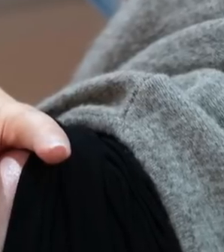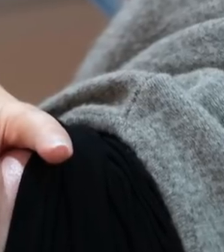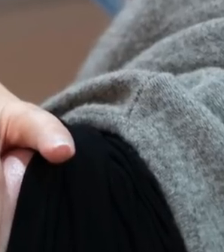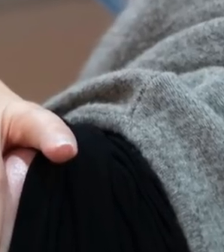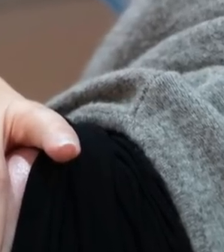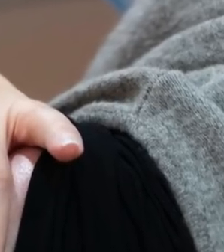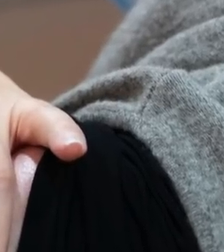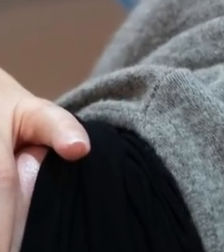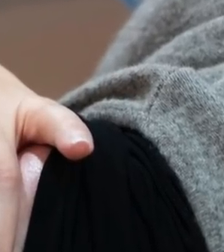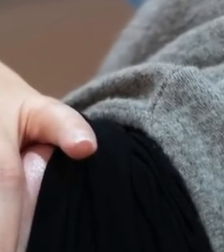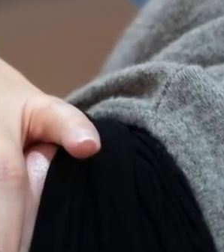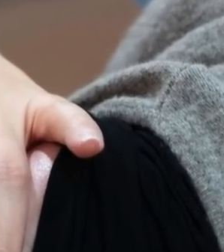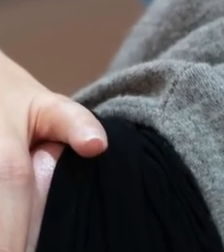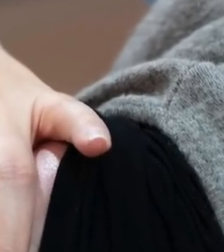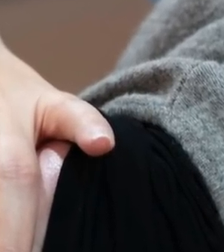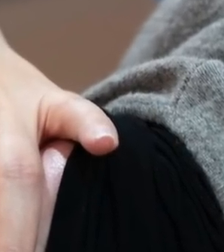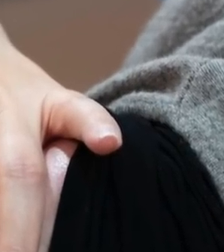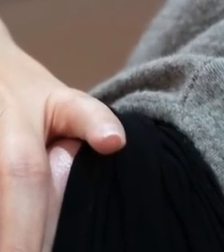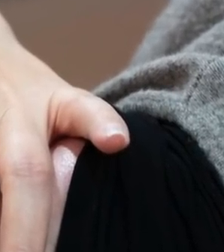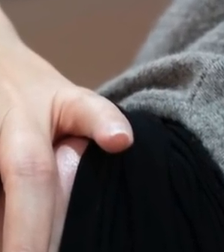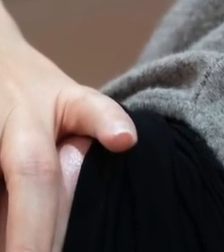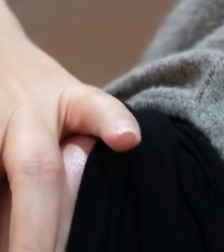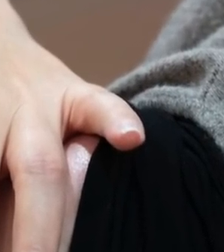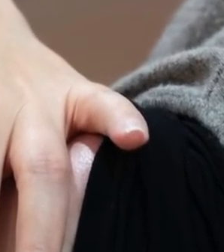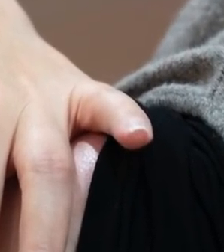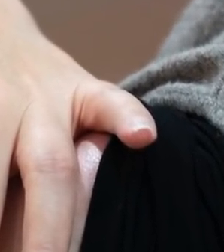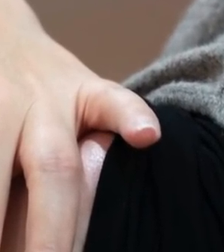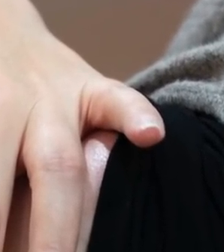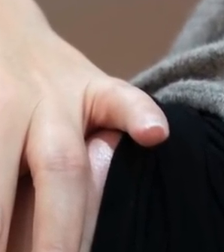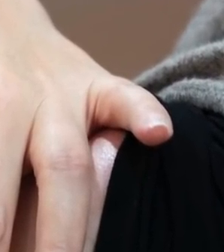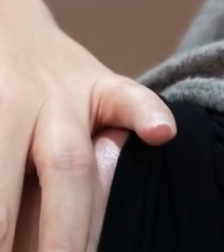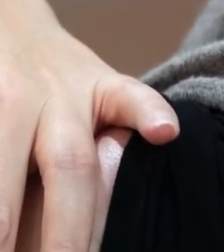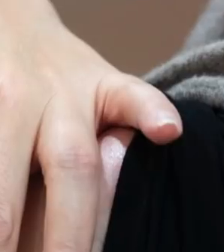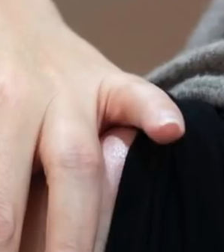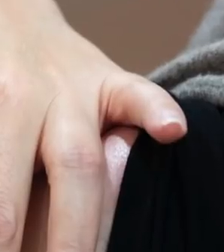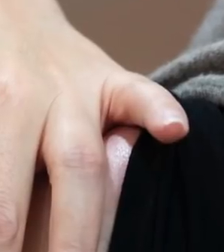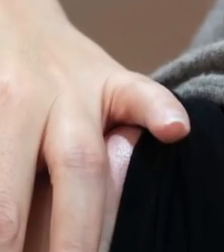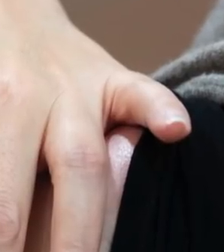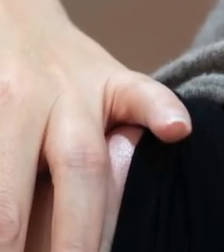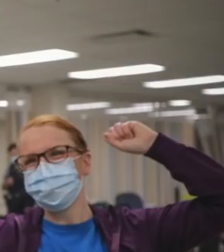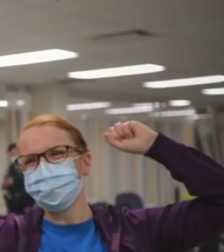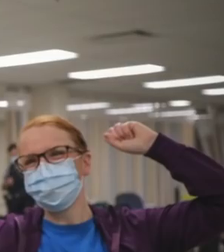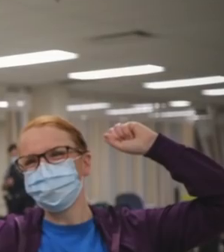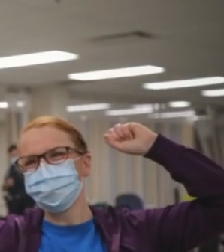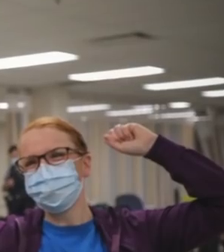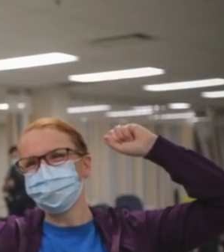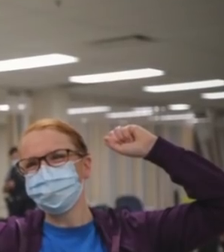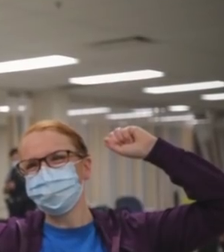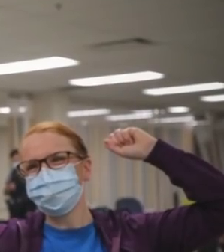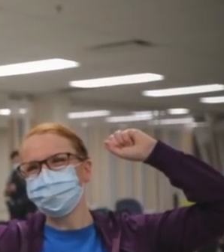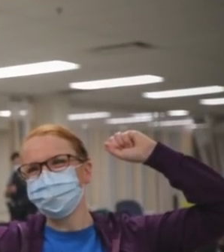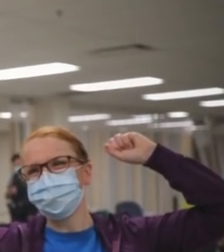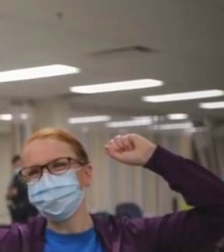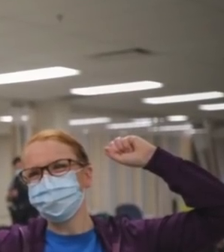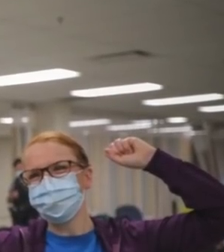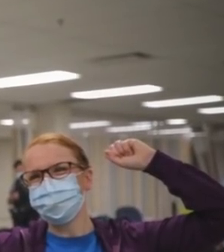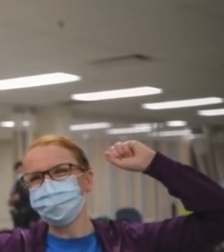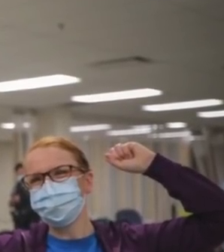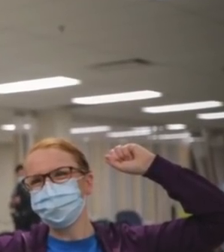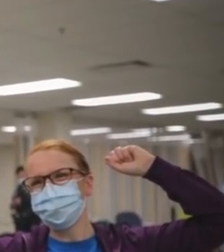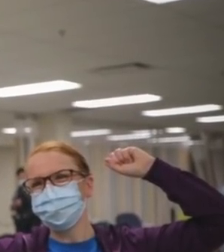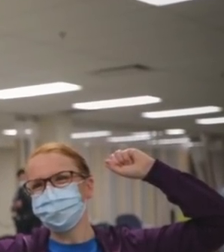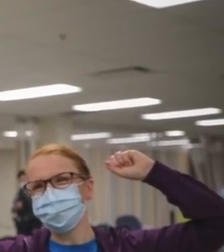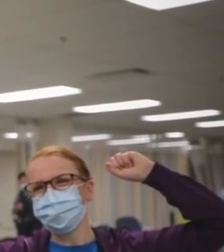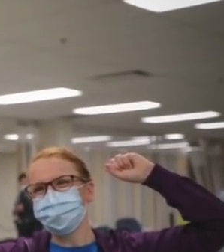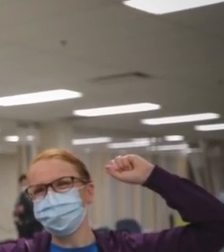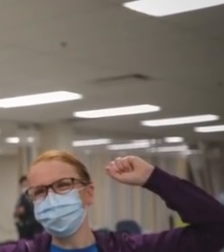63,000 fewer doses in the first quarter. That means 63,000